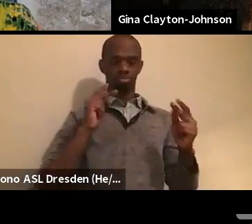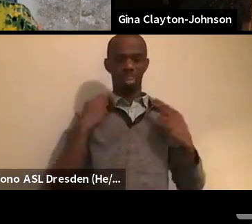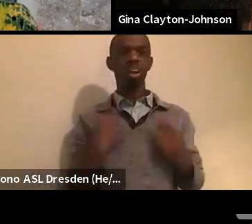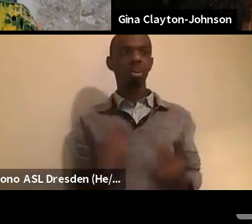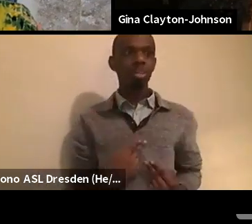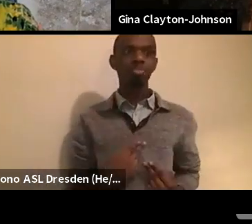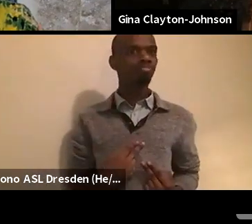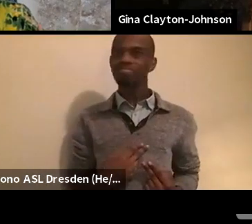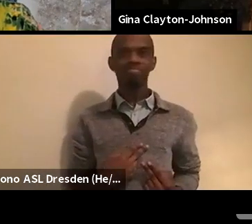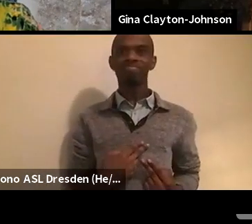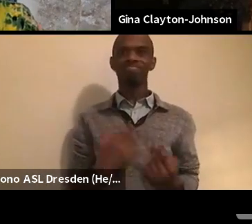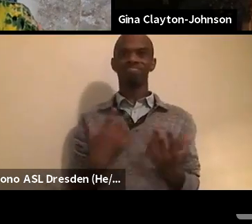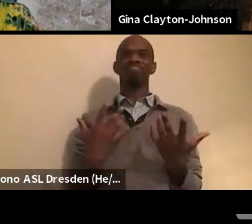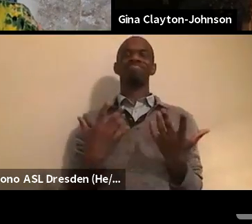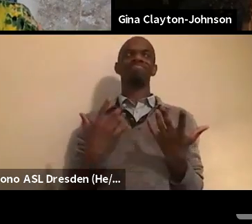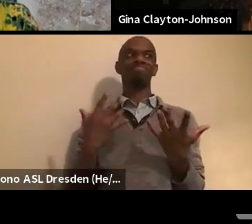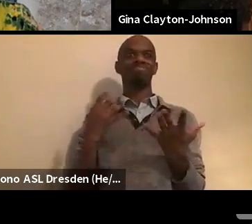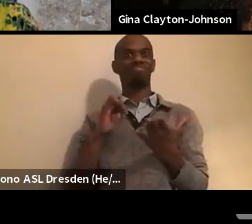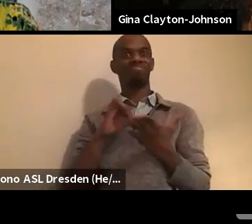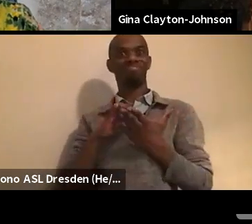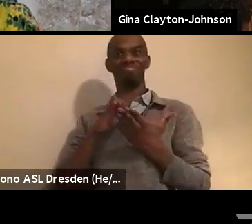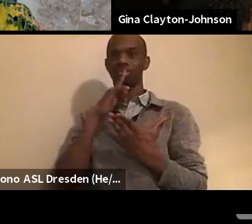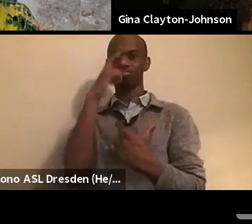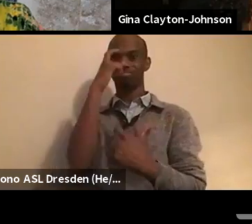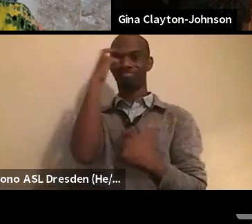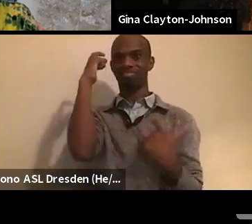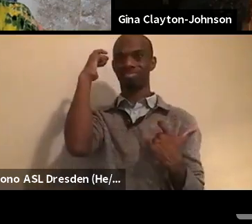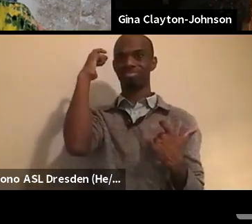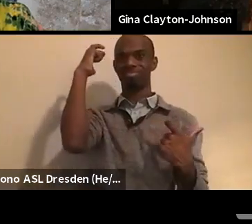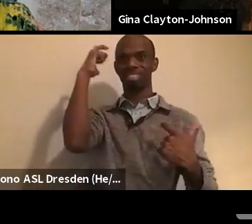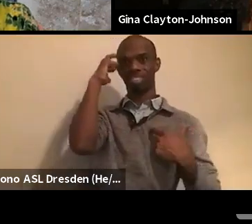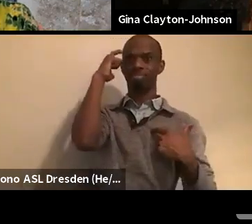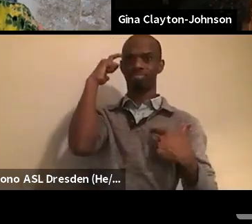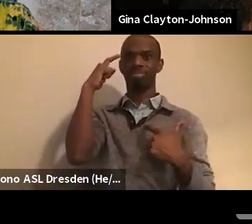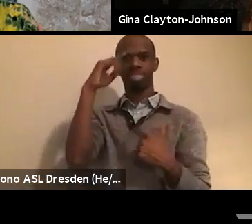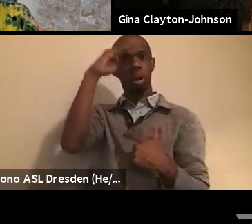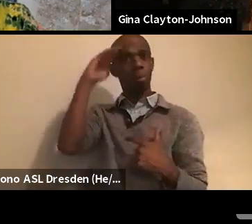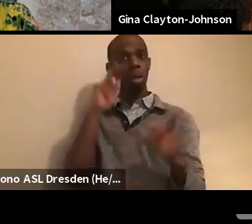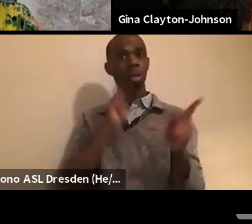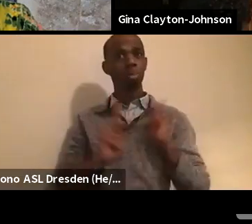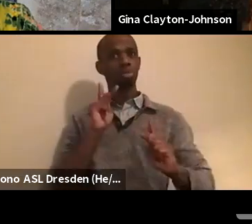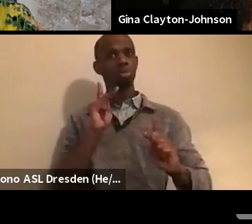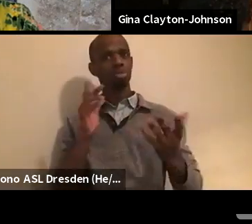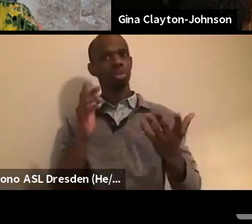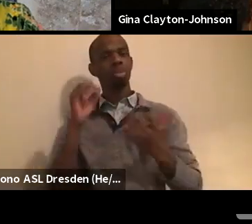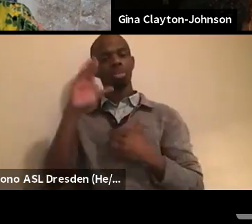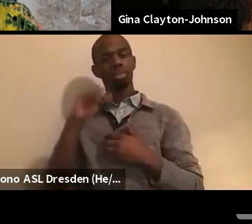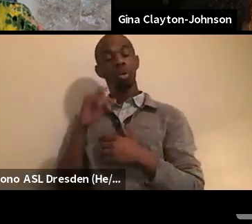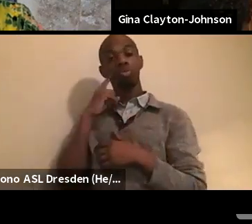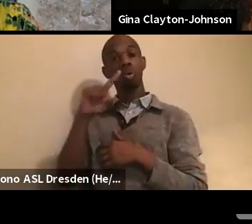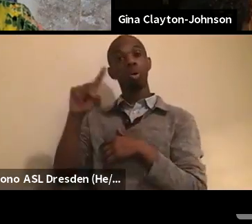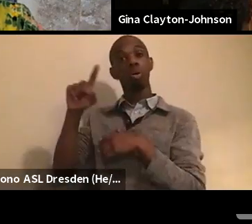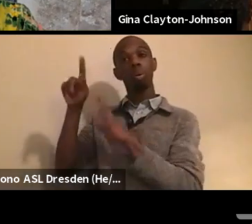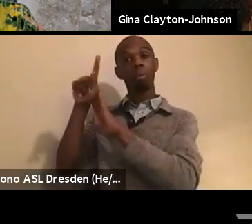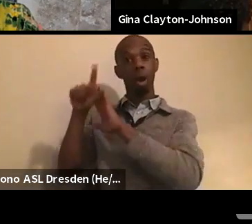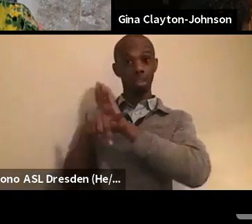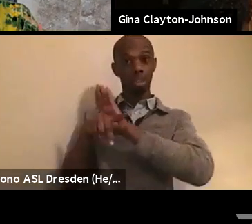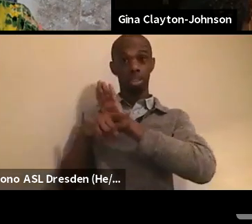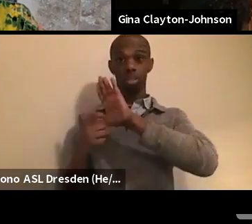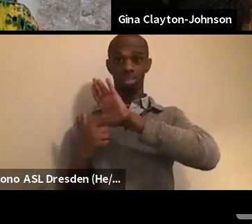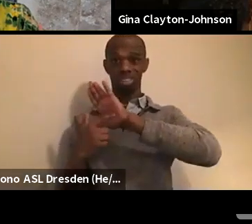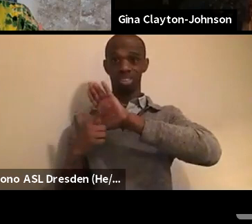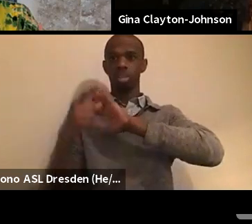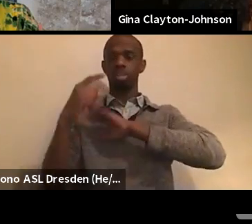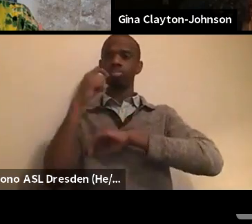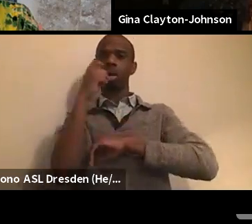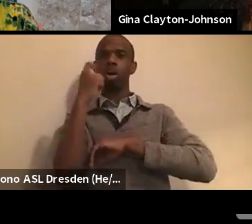and traumatized black people. Um, when we're talking about policy, we're not talking about policy that is, um, just band-aid